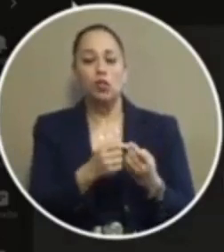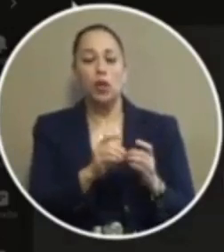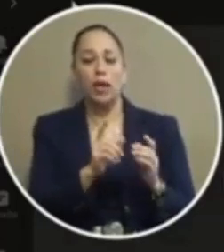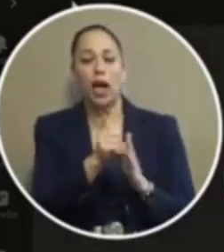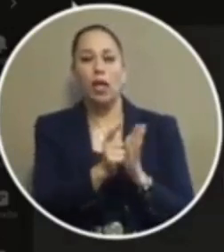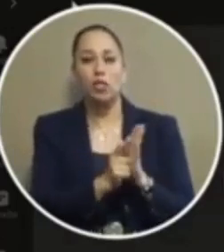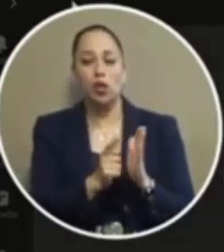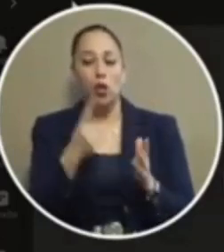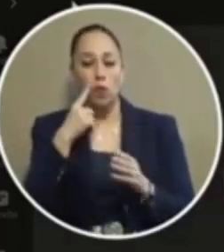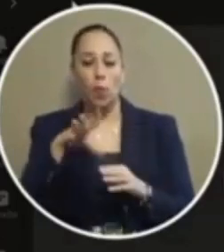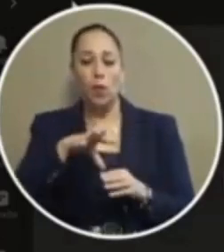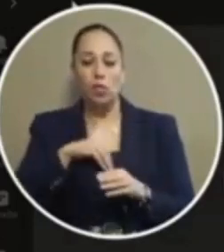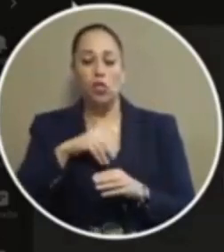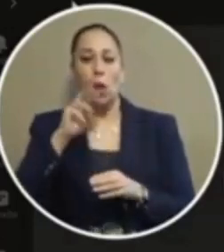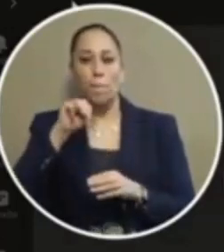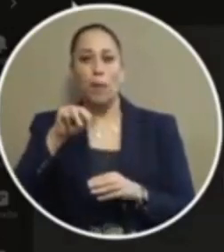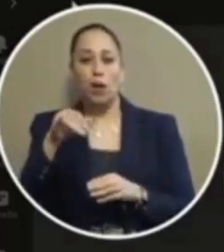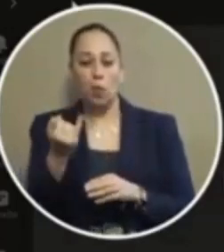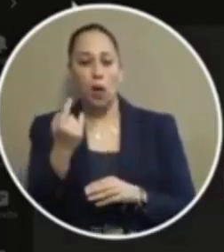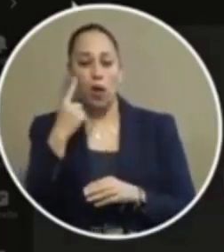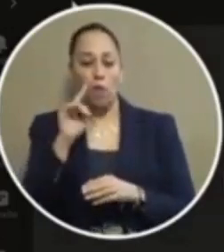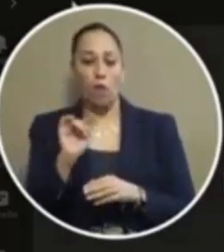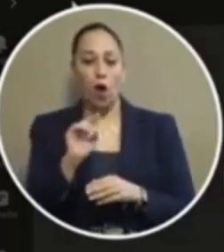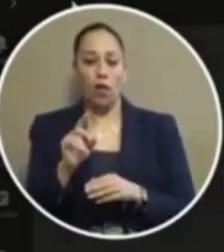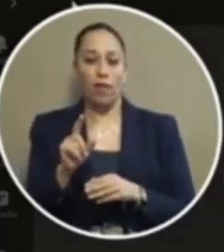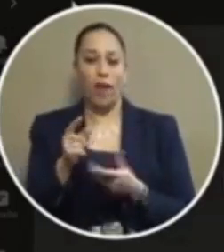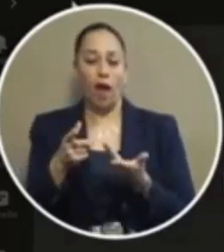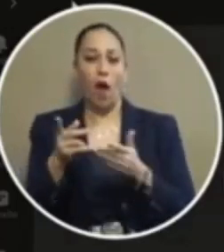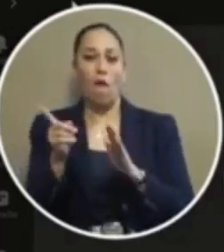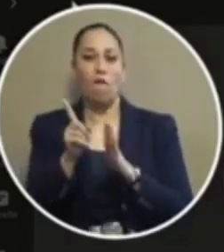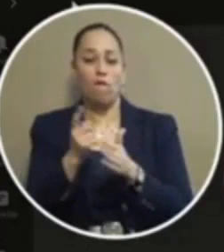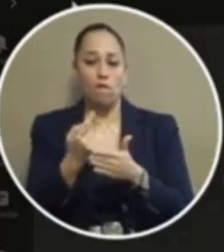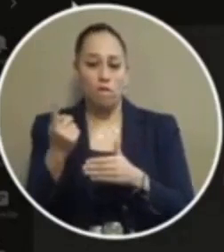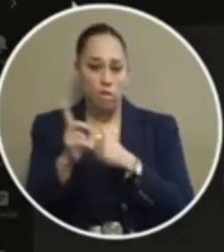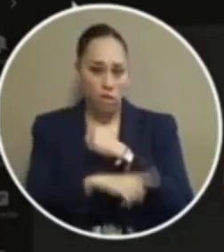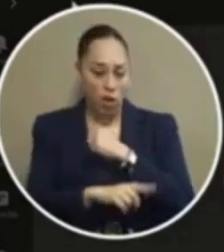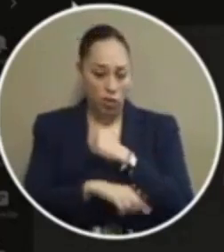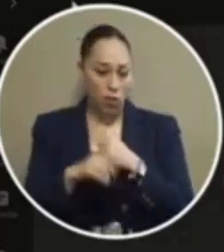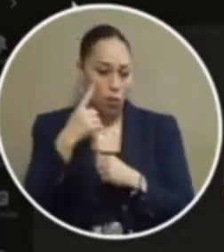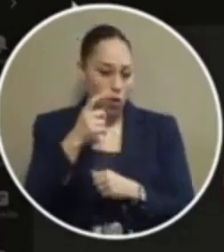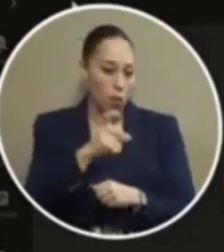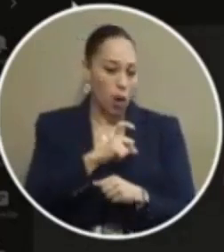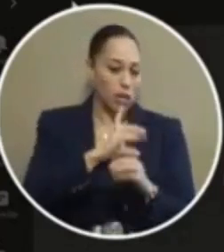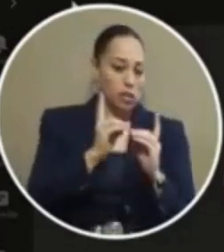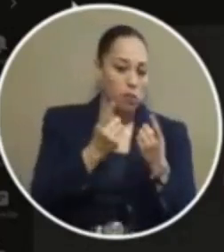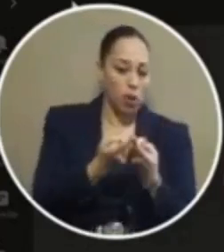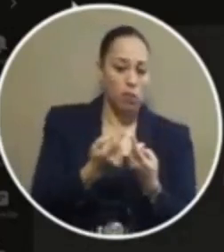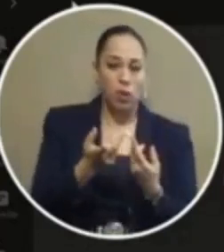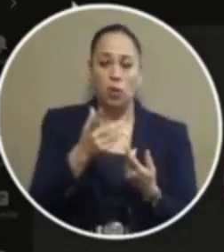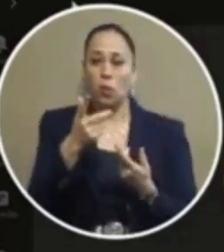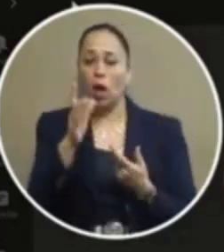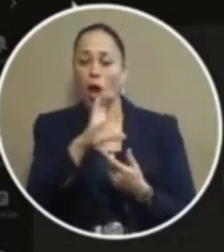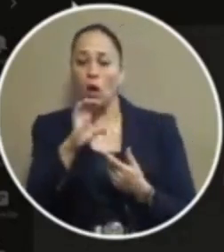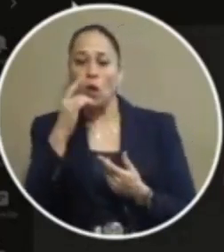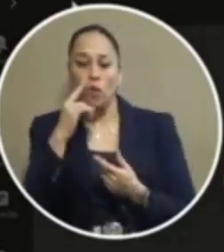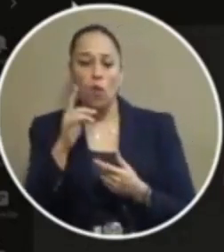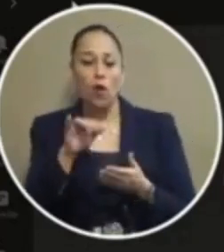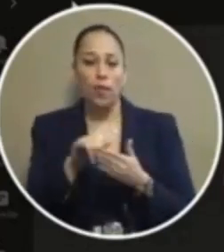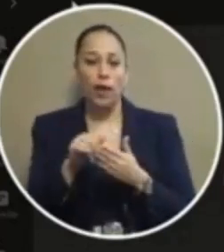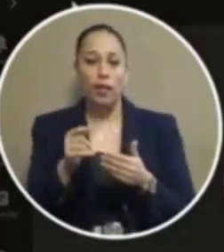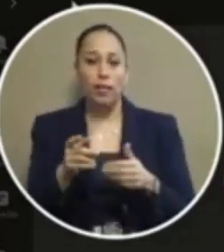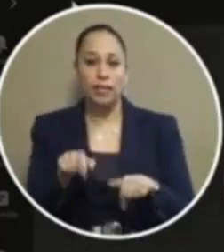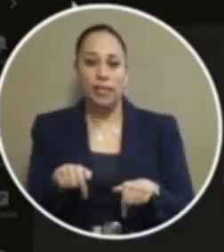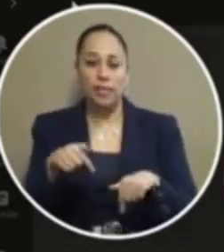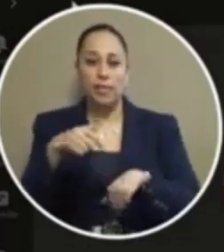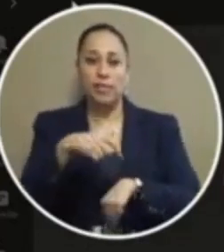of marijuana for adult offenders we looked at that as well and as a police department we looked at what's in place at this time